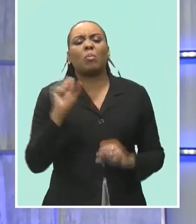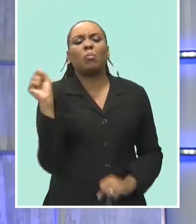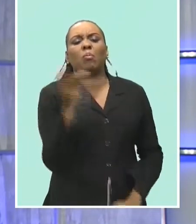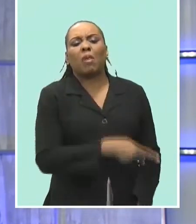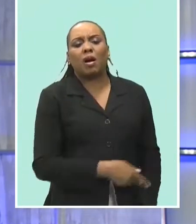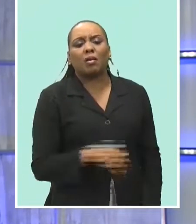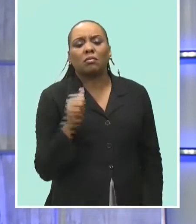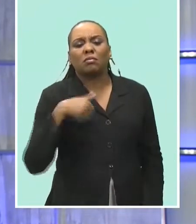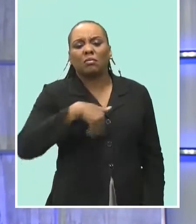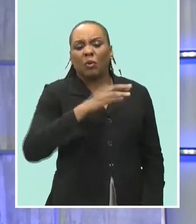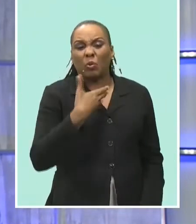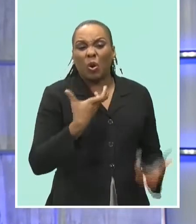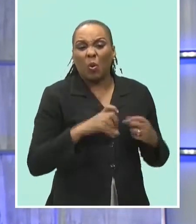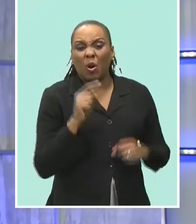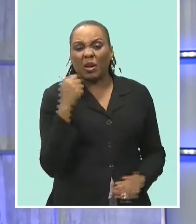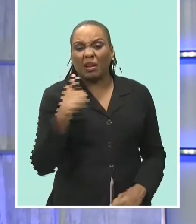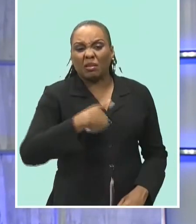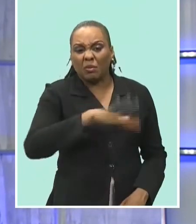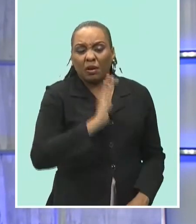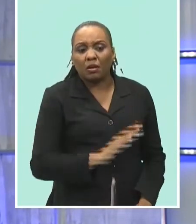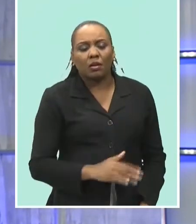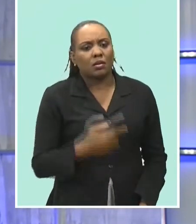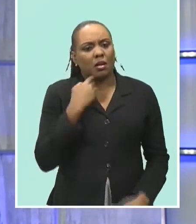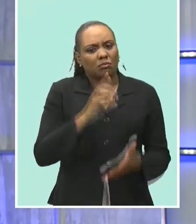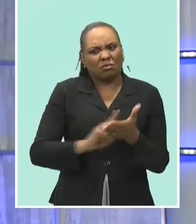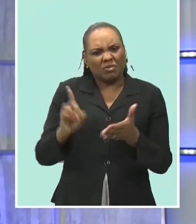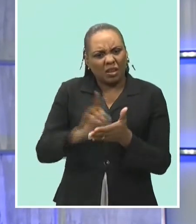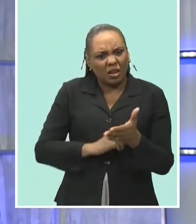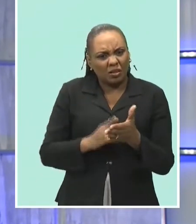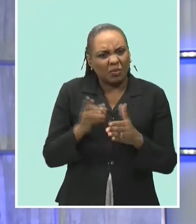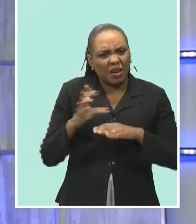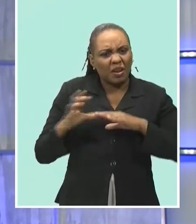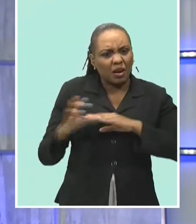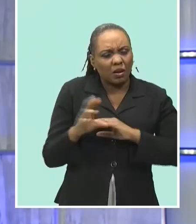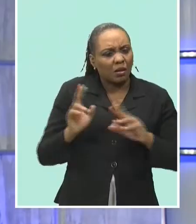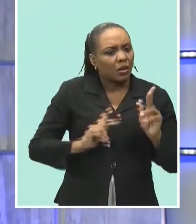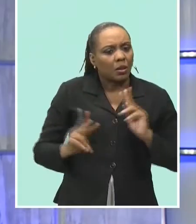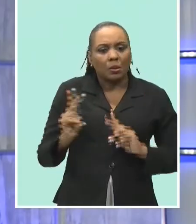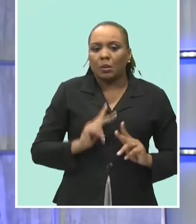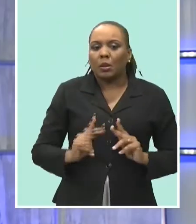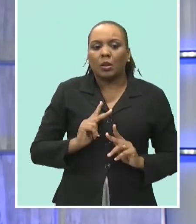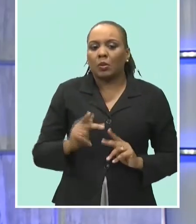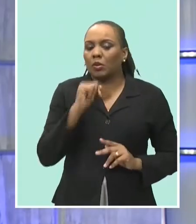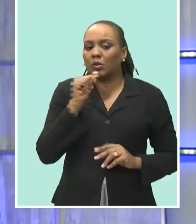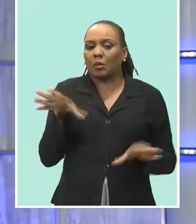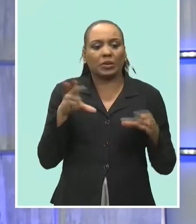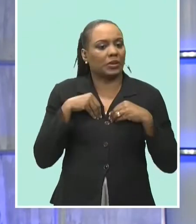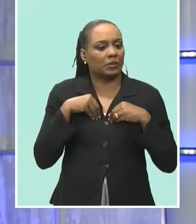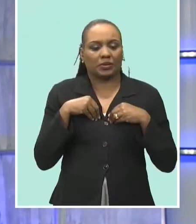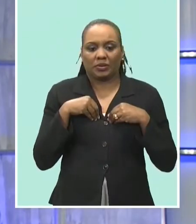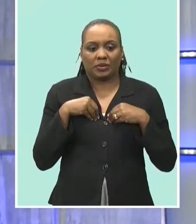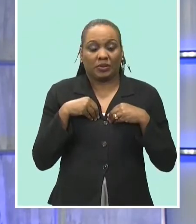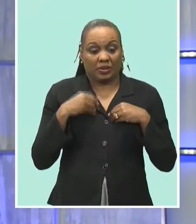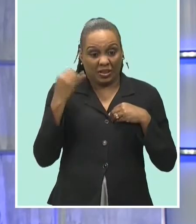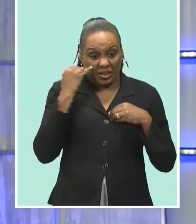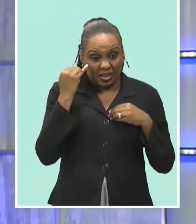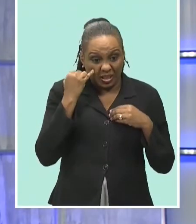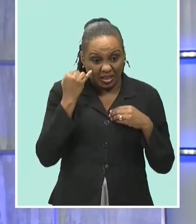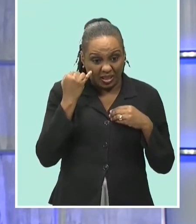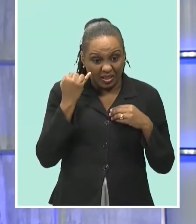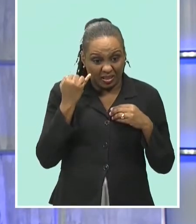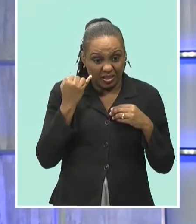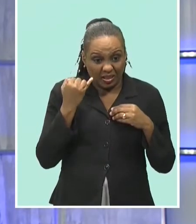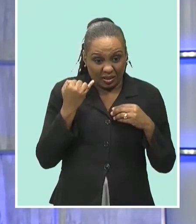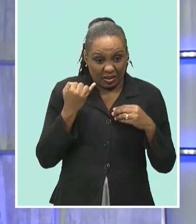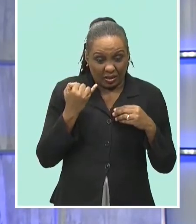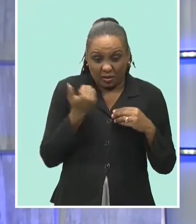come from he says discrimination against caracom nationals at the hands of antigua and barbuda department of immigration will not be tolerated he